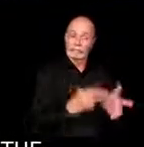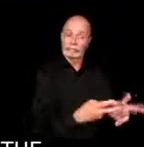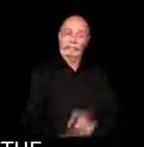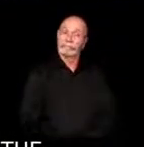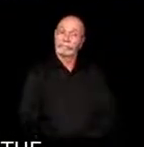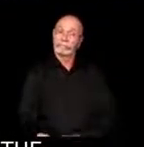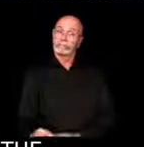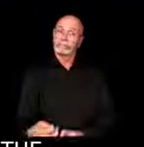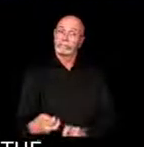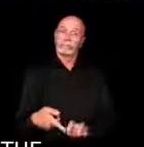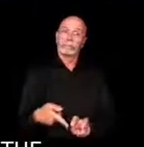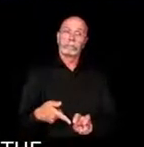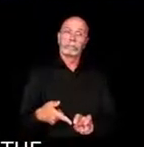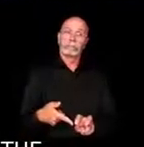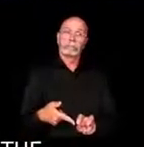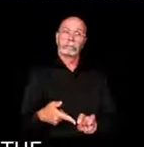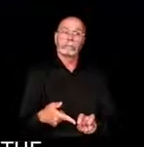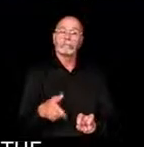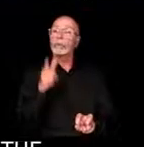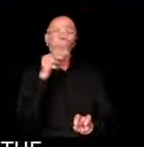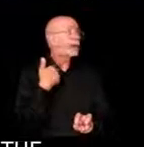Uh, I know that there's, uh,